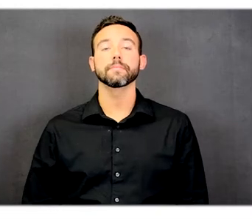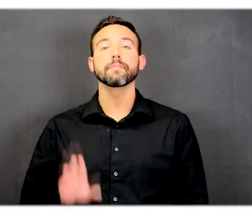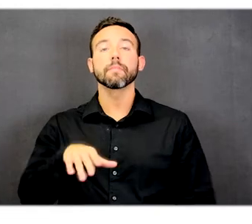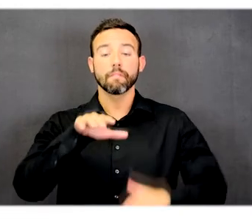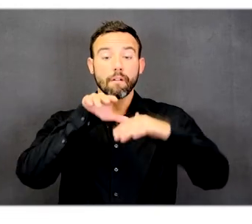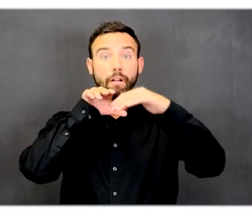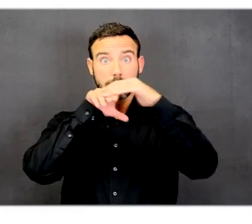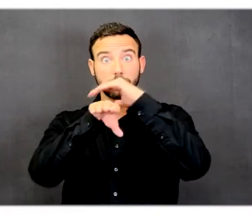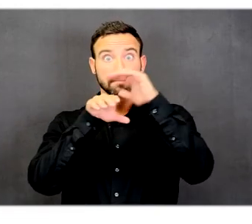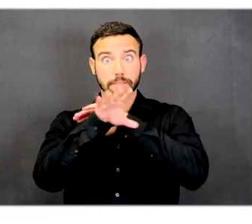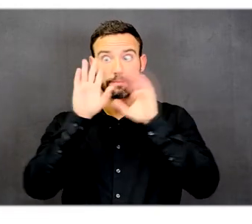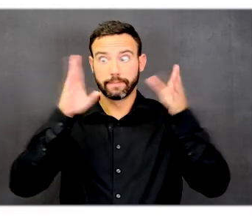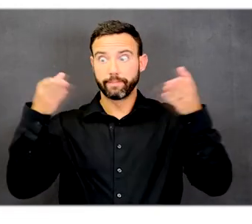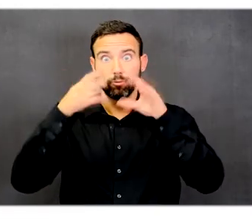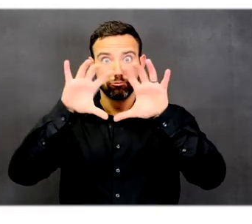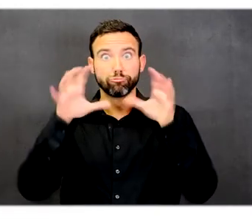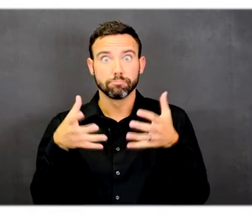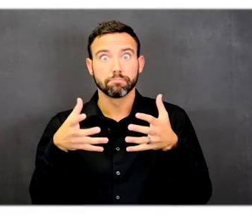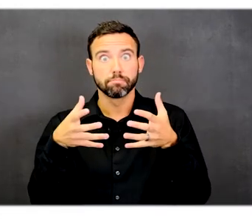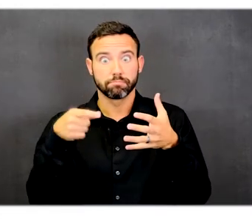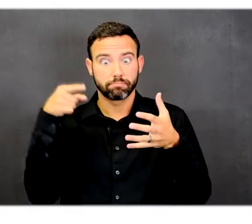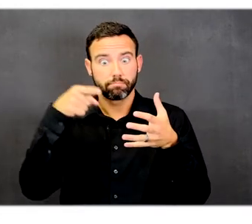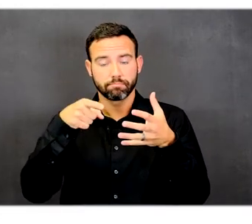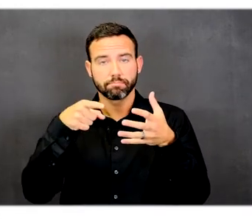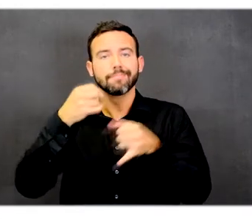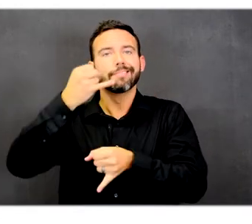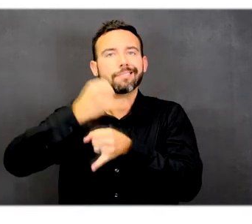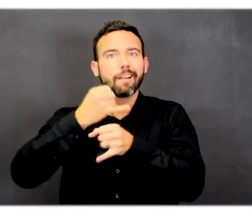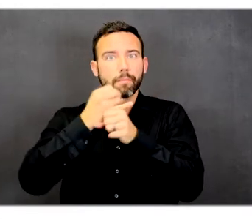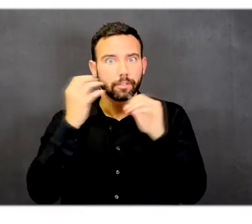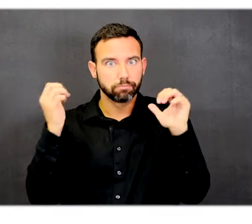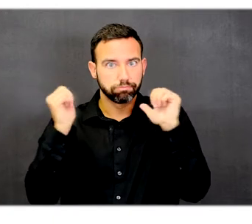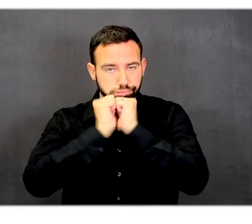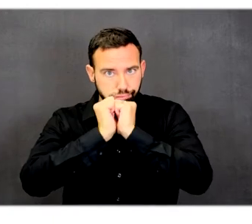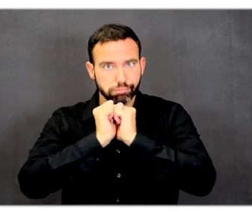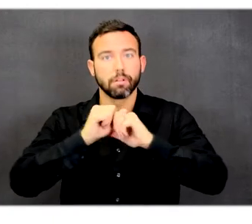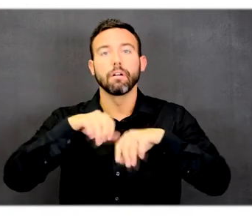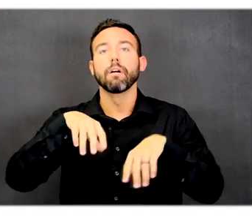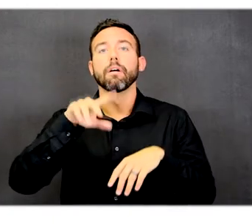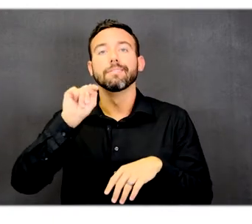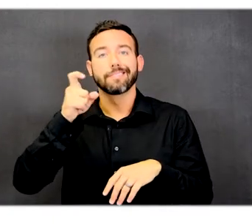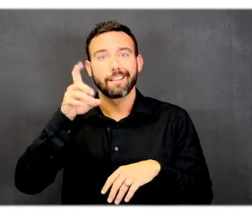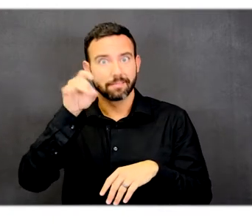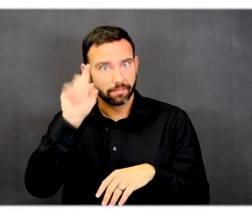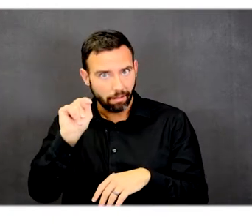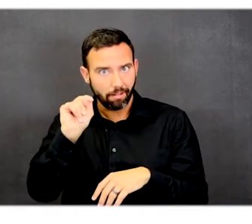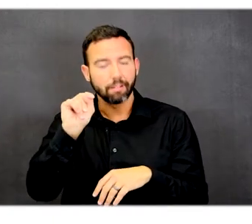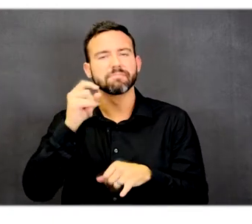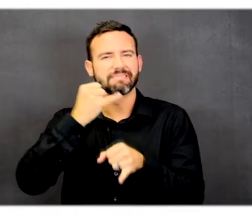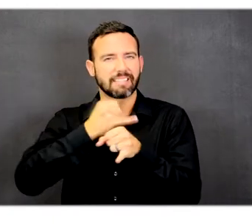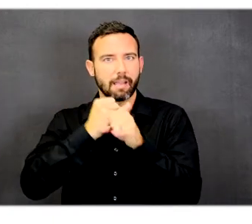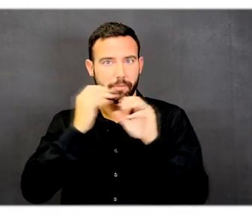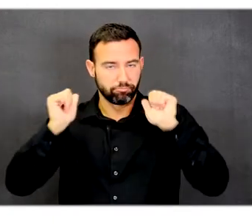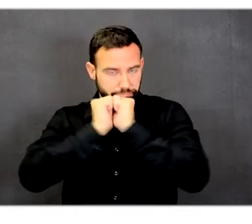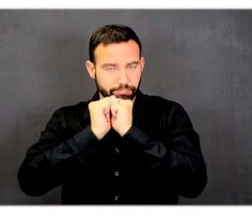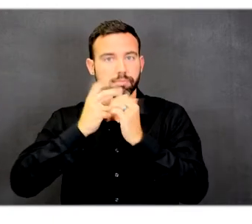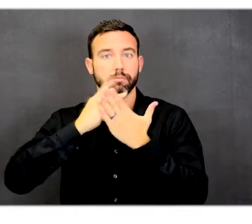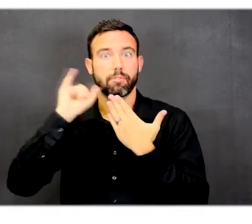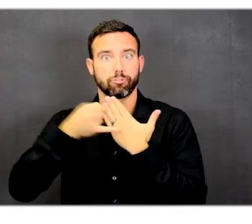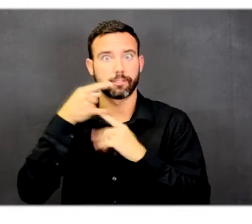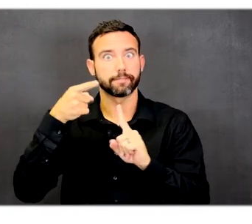Accessibility Focus Group, Campus Consolidation, TxDOT, Campus Consolidation Project.